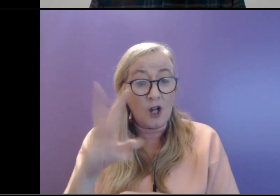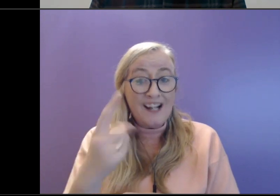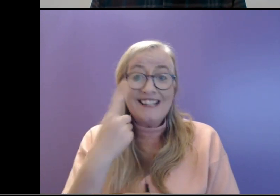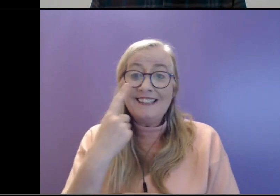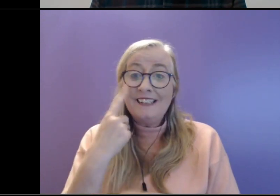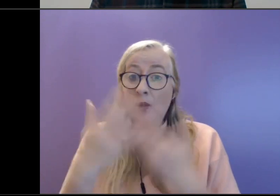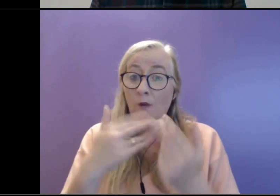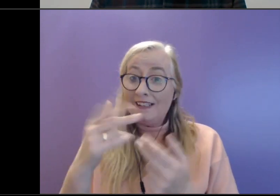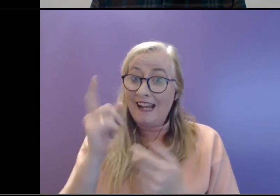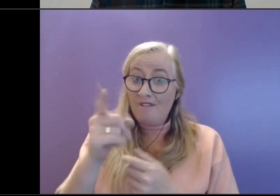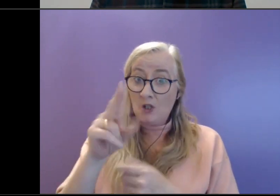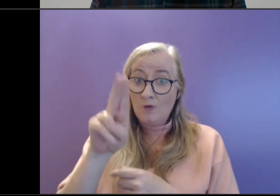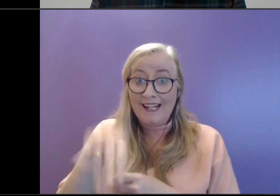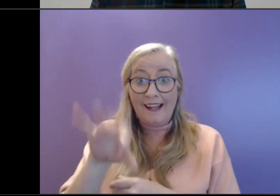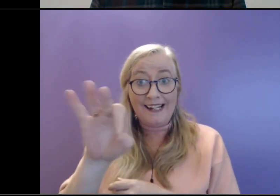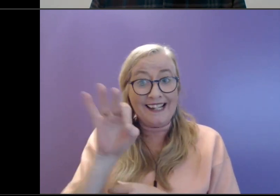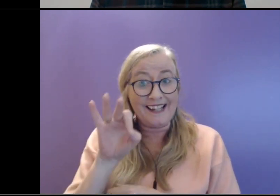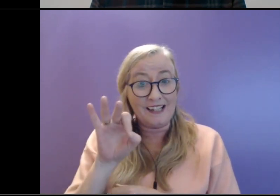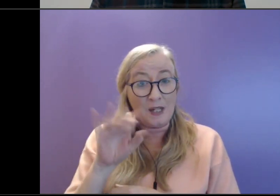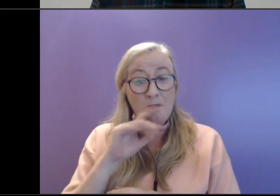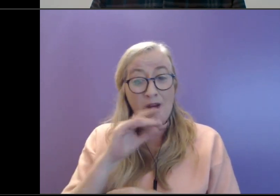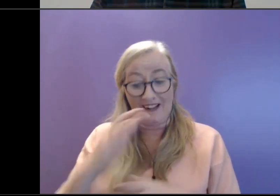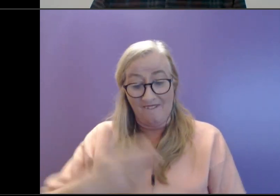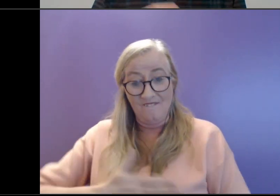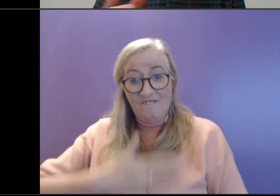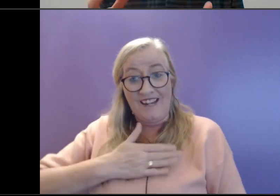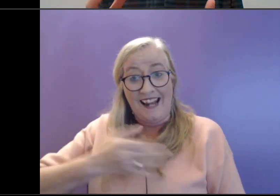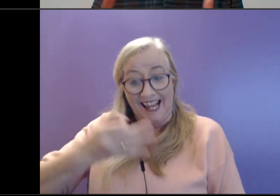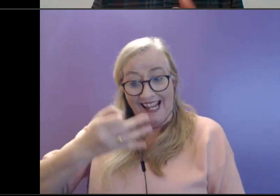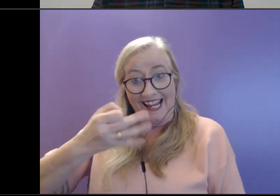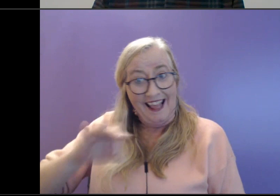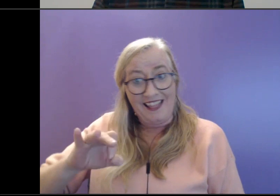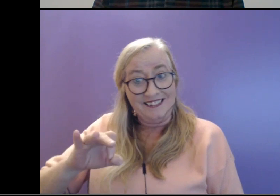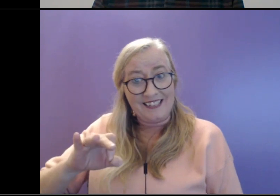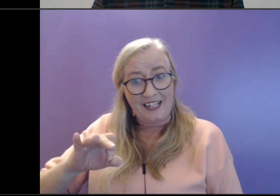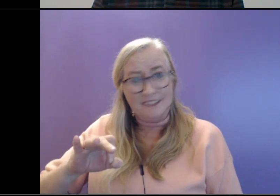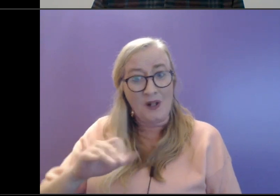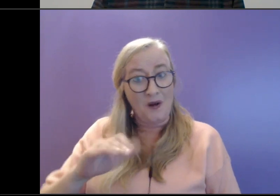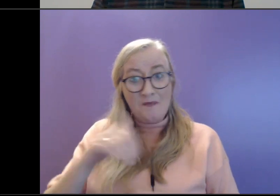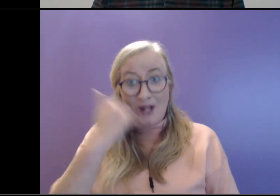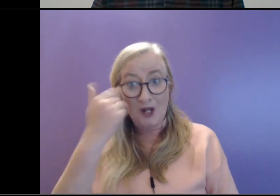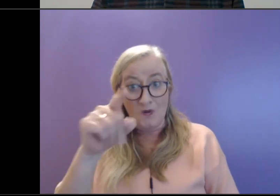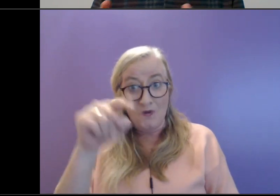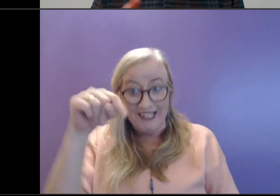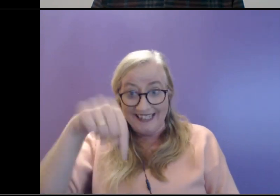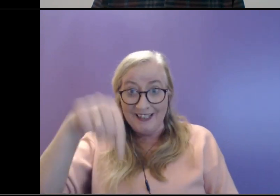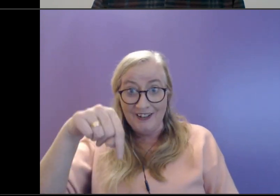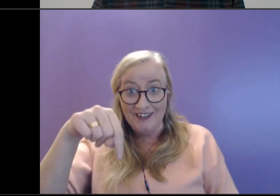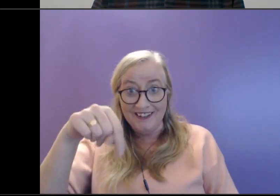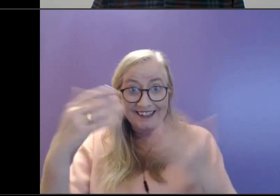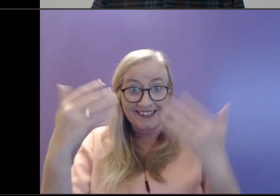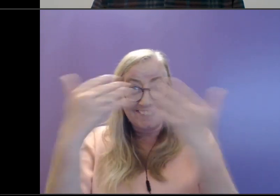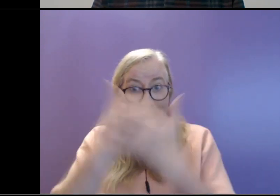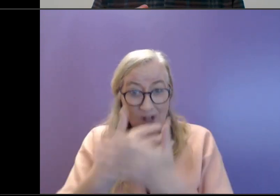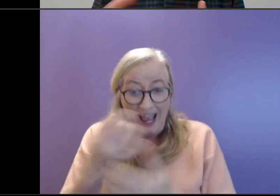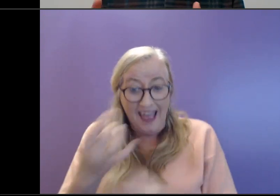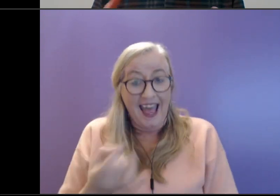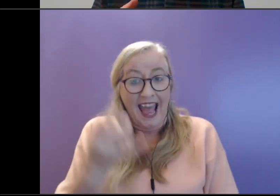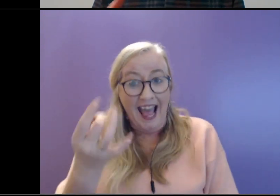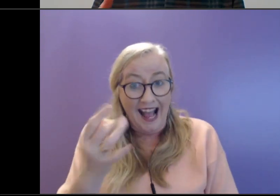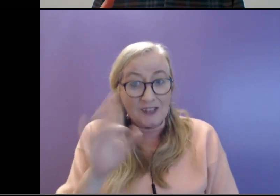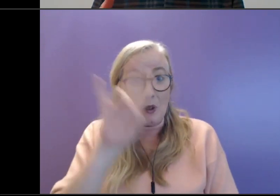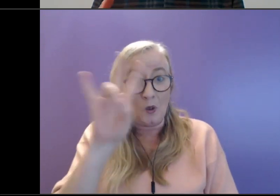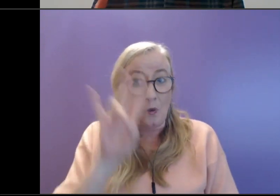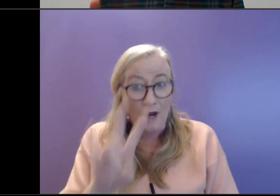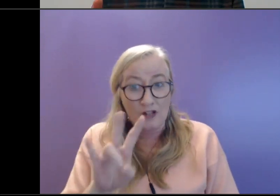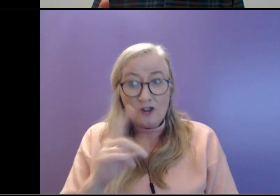But in terms of feeling guilty, the fact that you've shown up here this evening and you're asking this question and you're looking